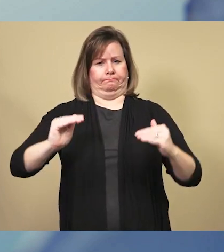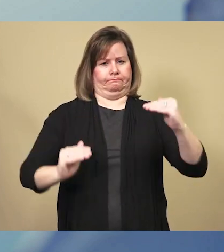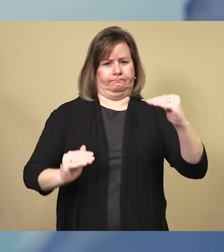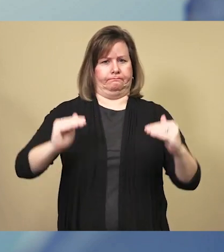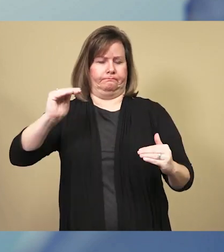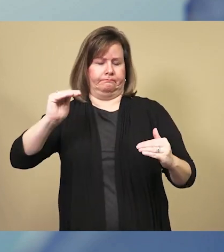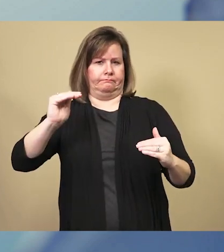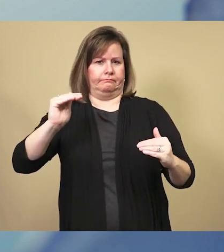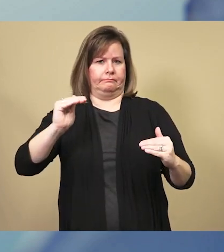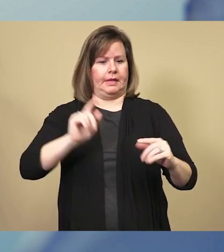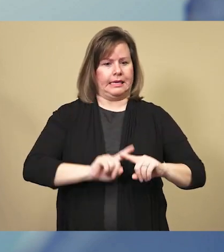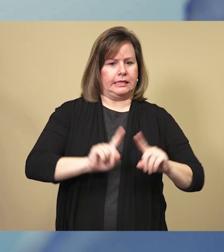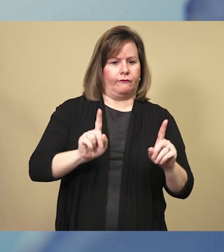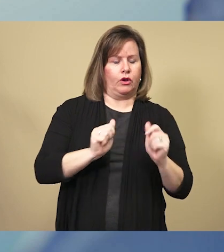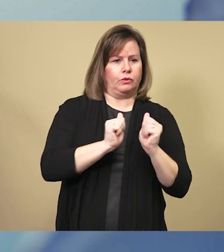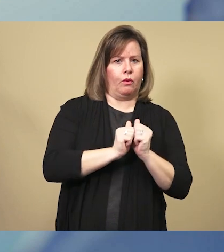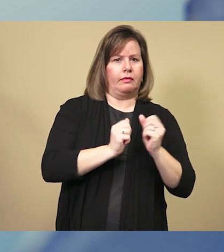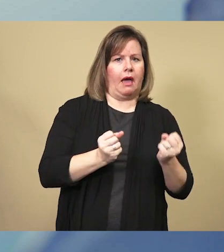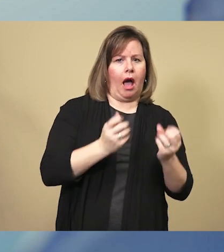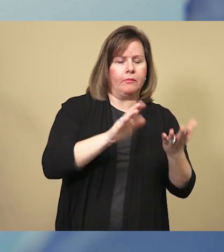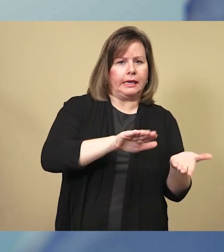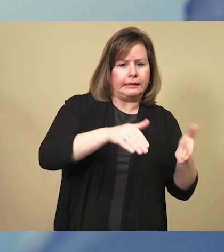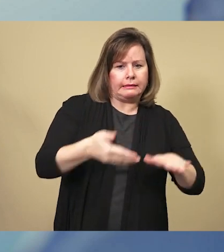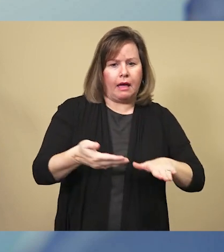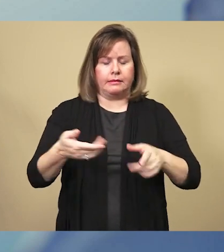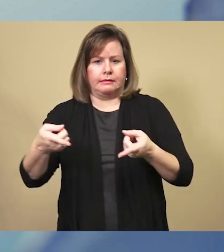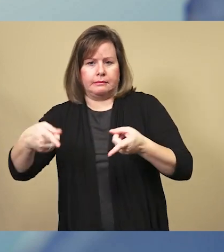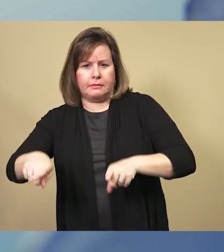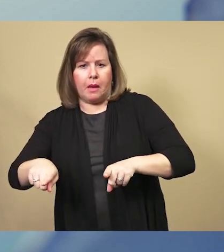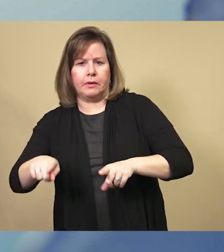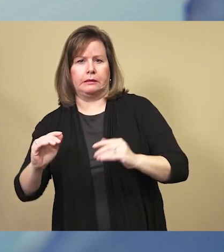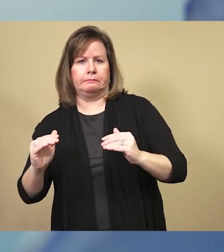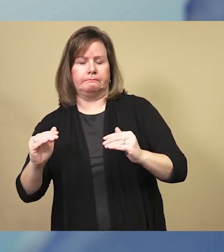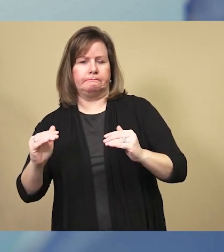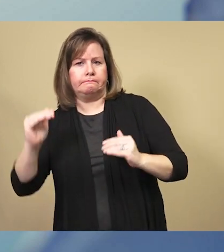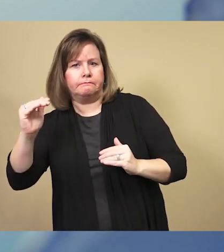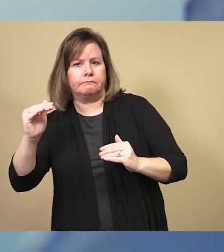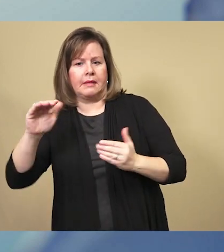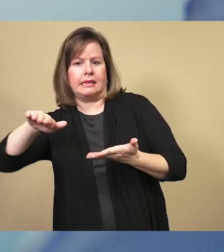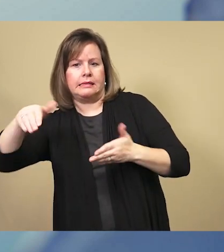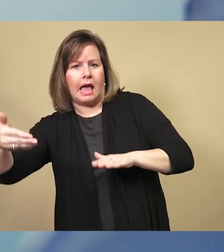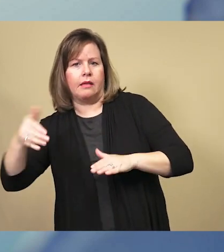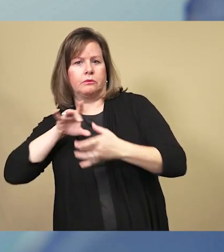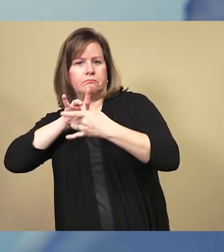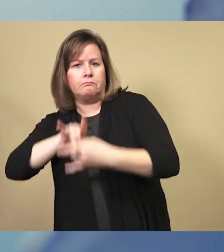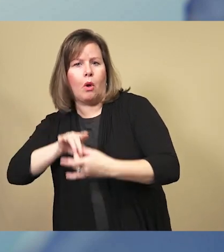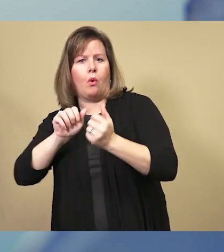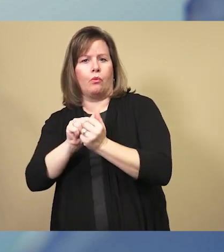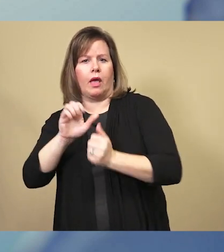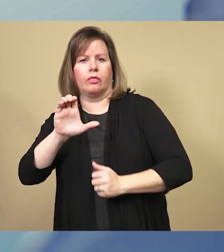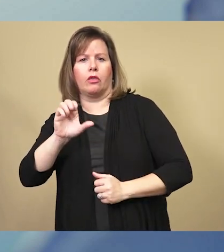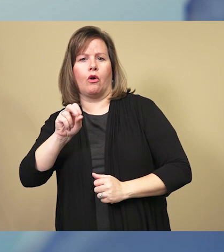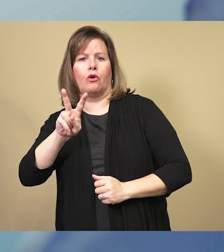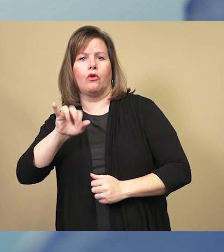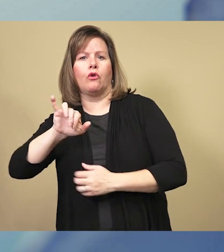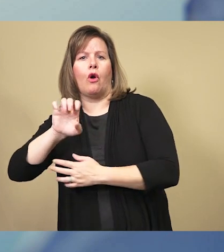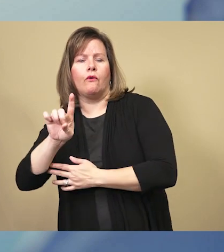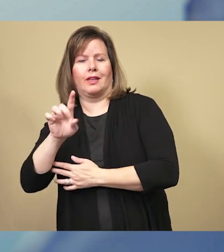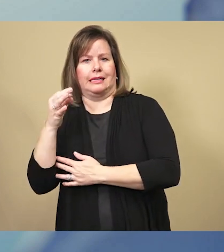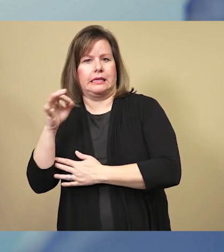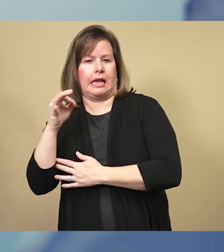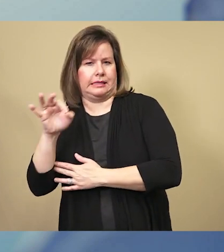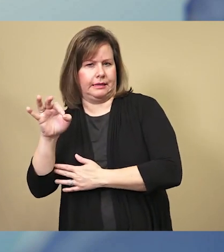deaths that were reported during that time period in Michigan and the deaths that were attributed to COVID-19. So it seemed unlikely